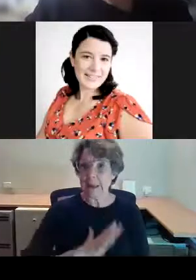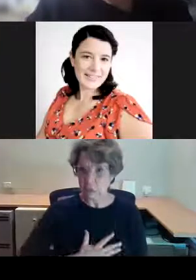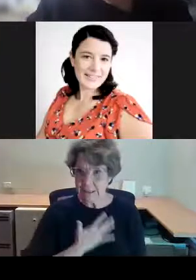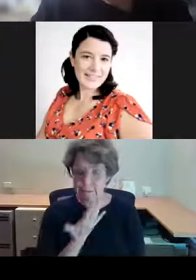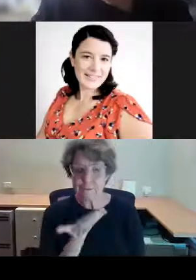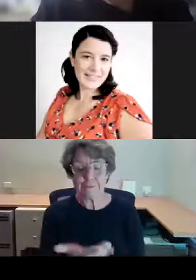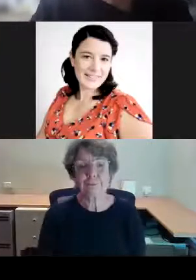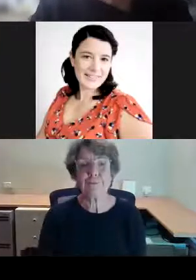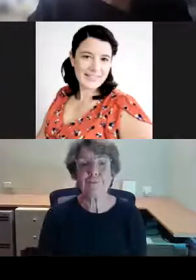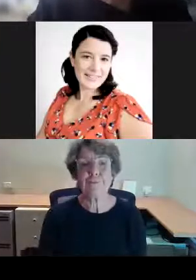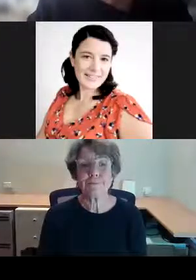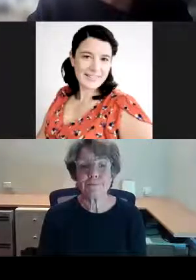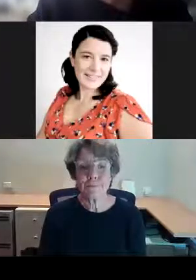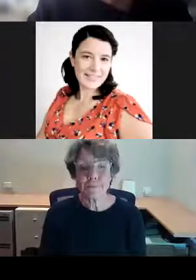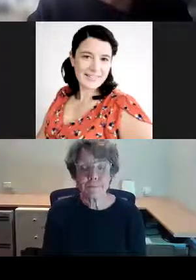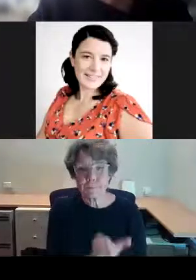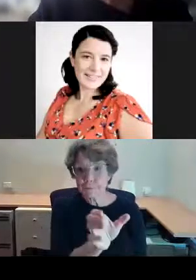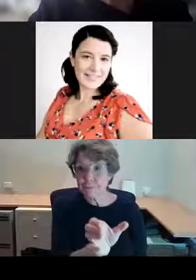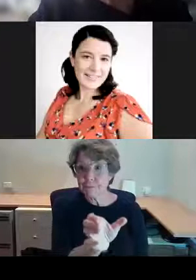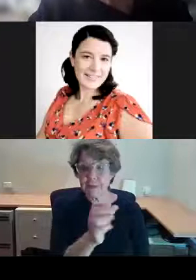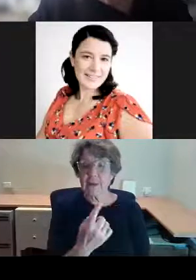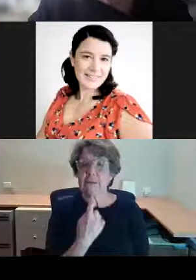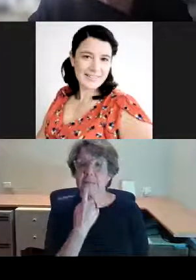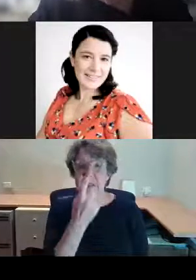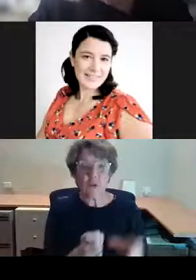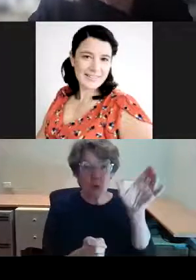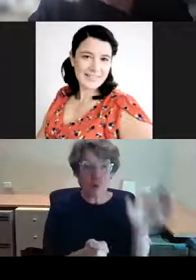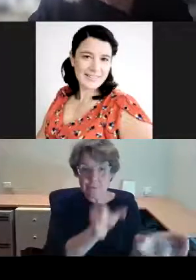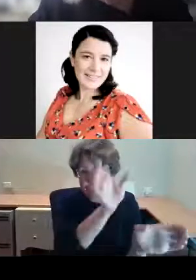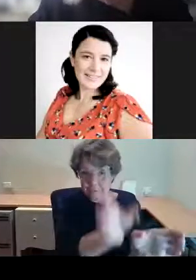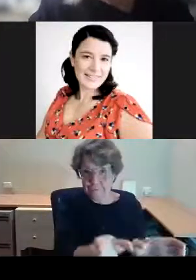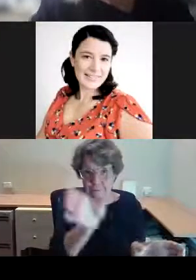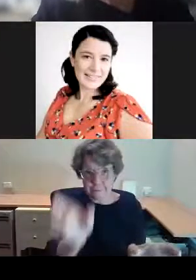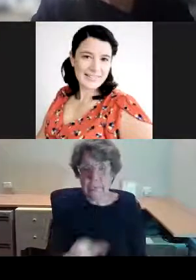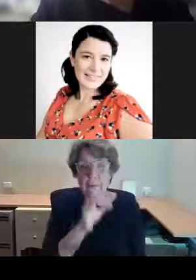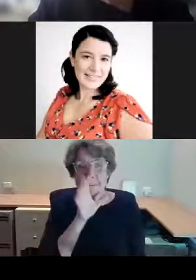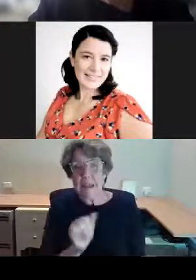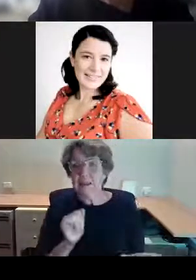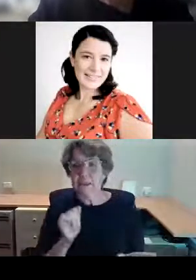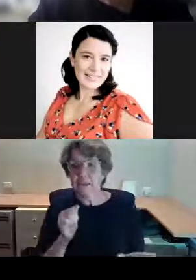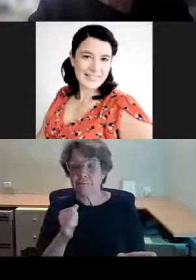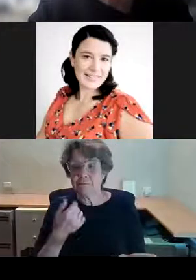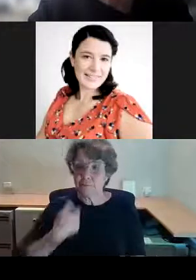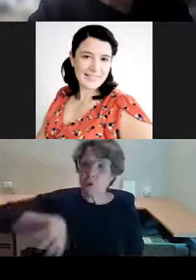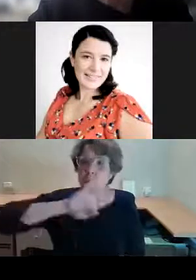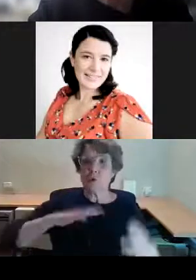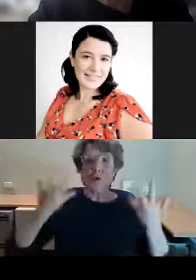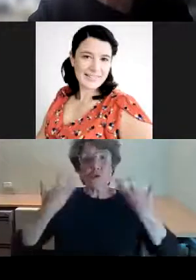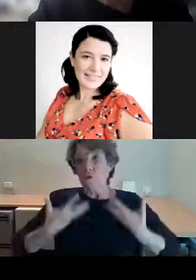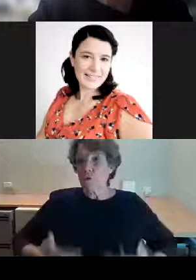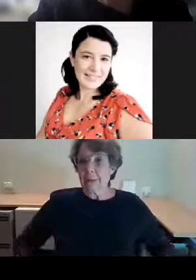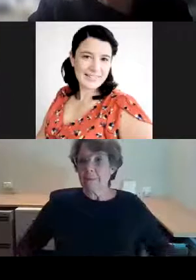arrangement of classical in draped in clothing